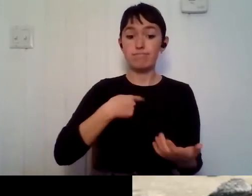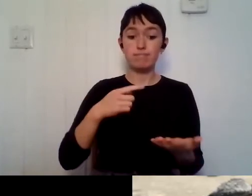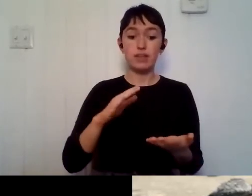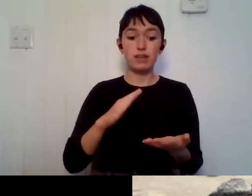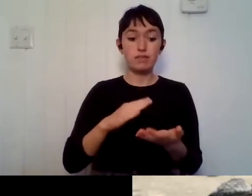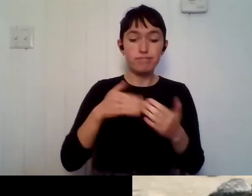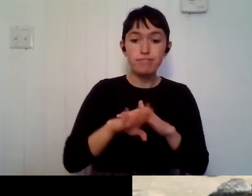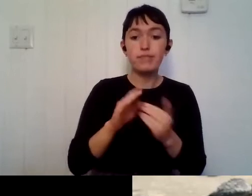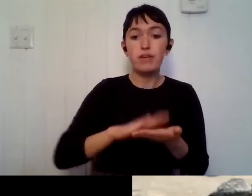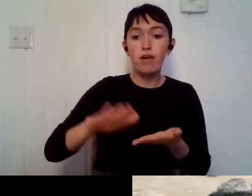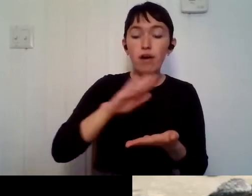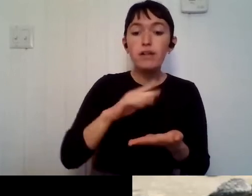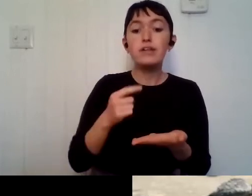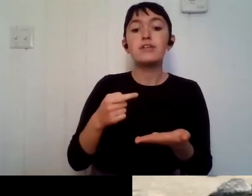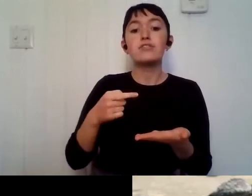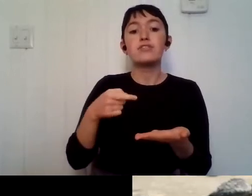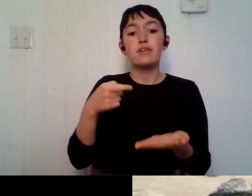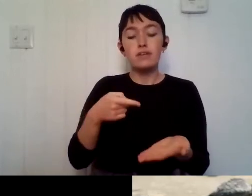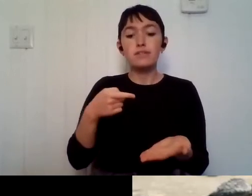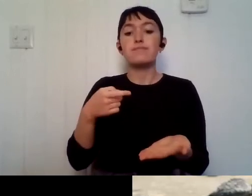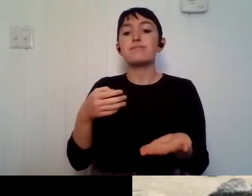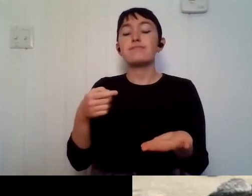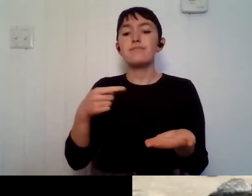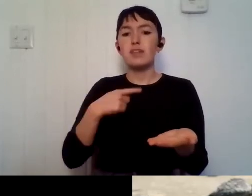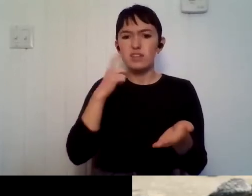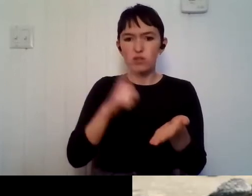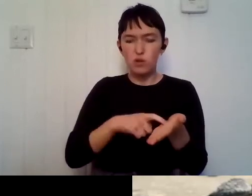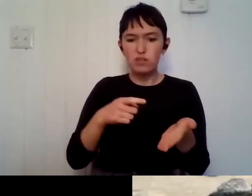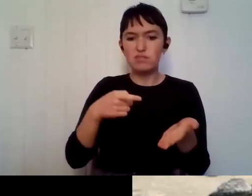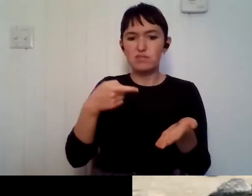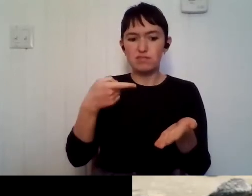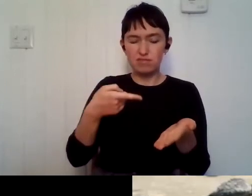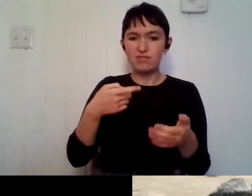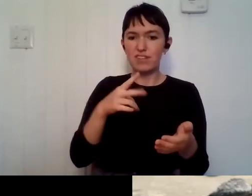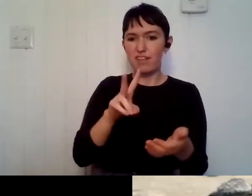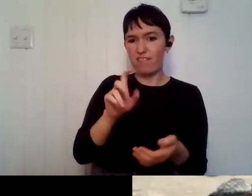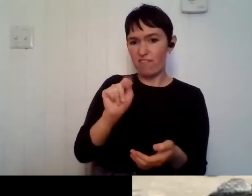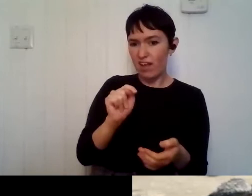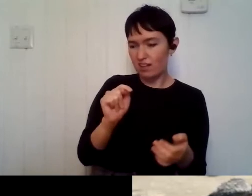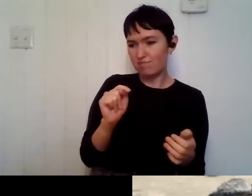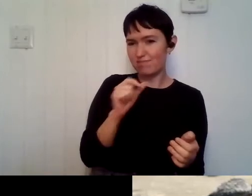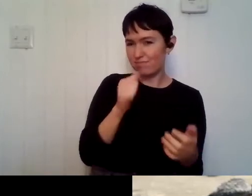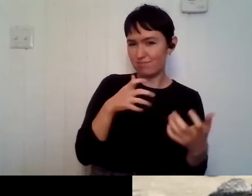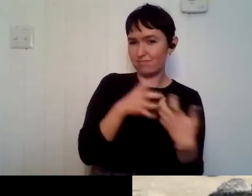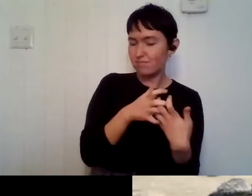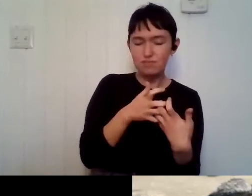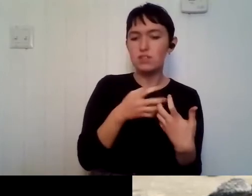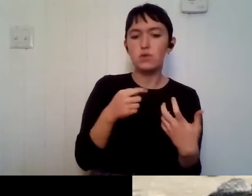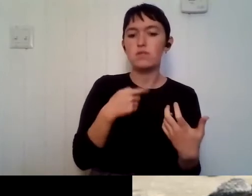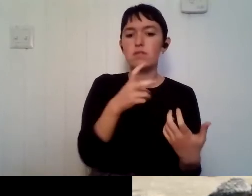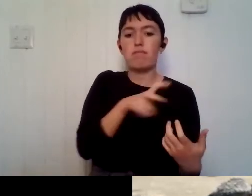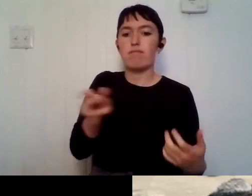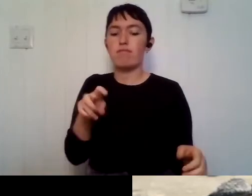the depression rate. So I switched to middle grade education and a minor in biology. And then I took a field biology course,